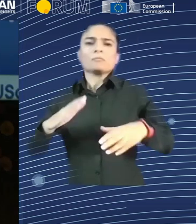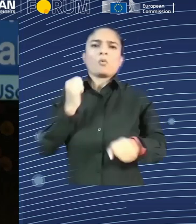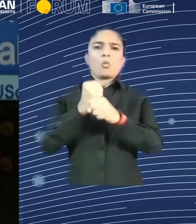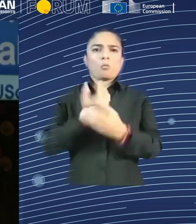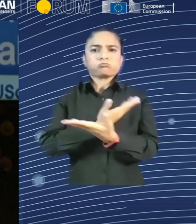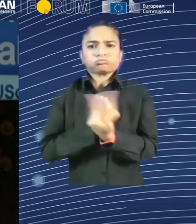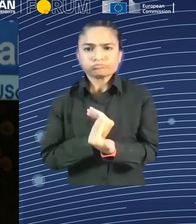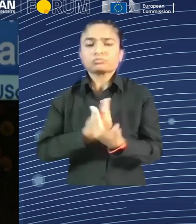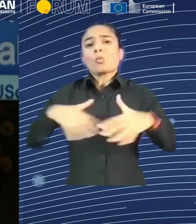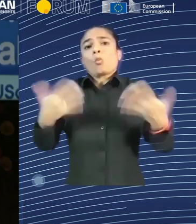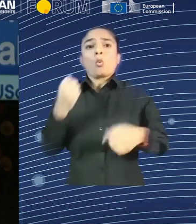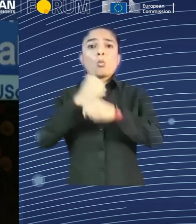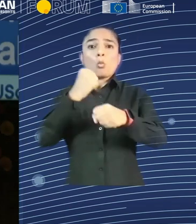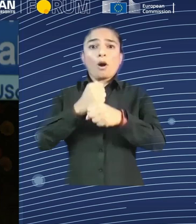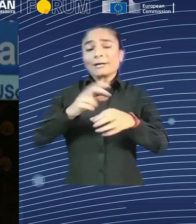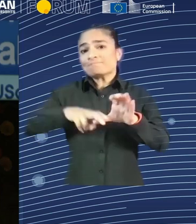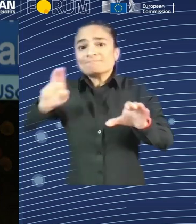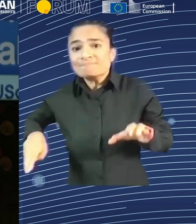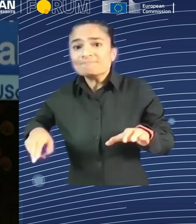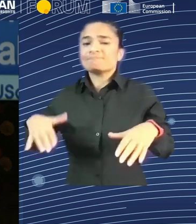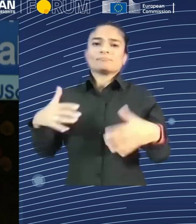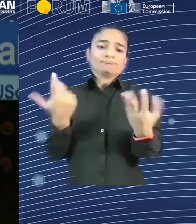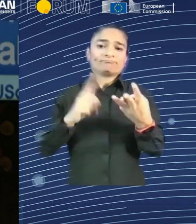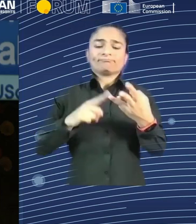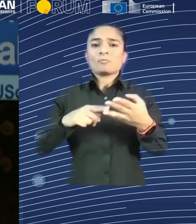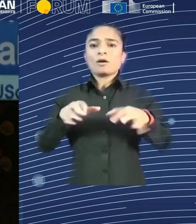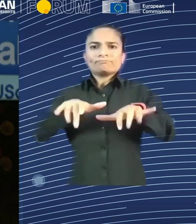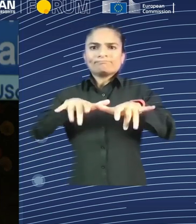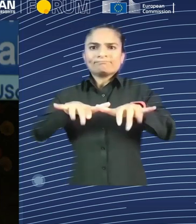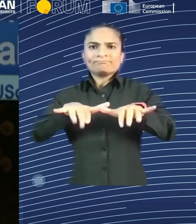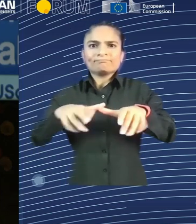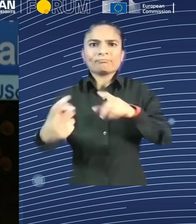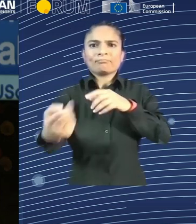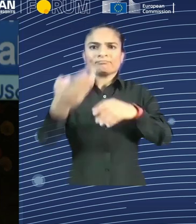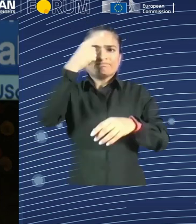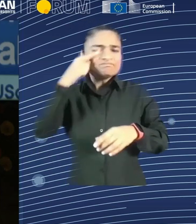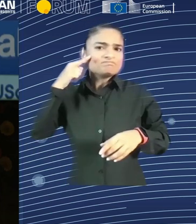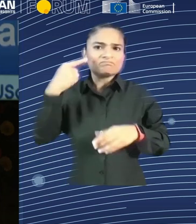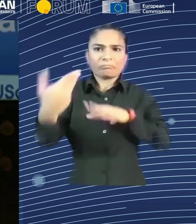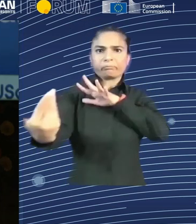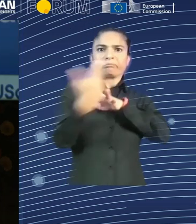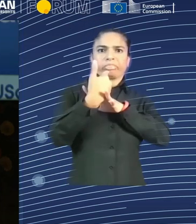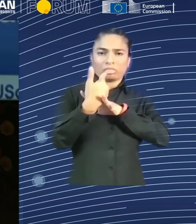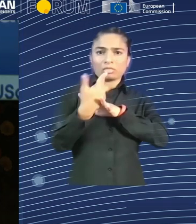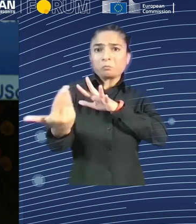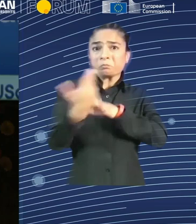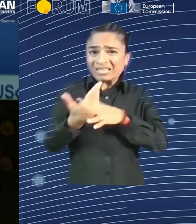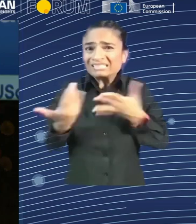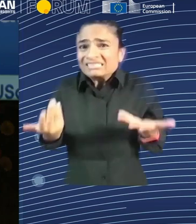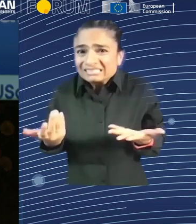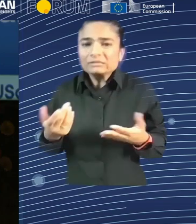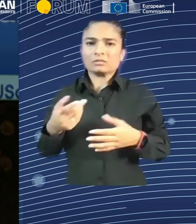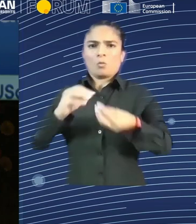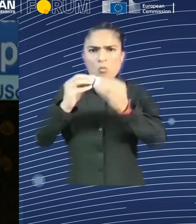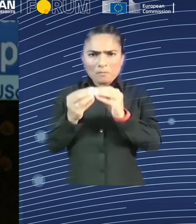-7 working, on-call working time. And all of these are part of the creative disruption. That is not new. We